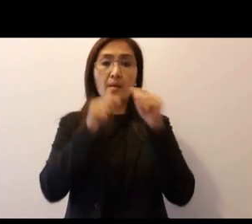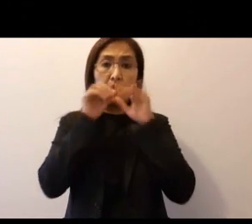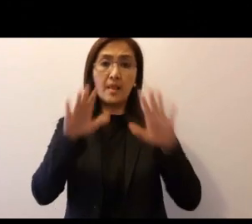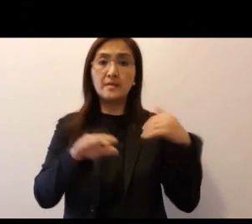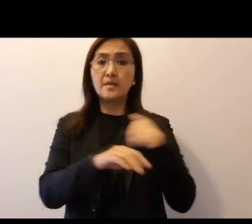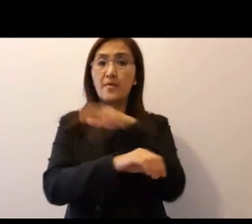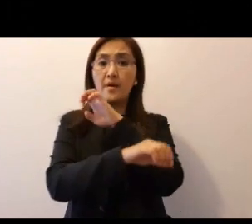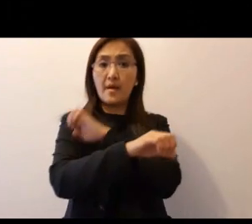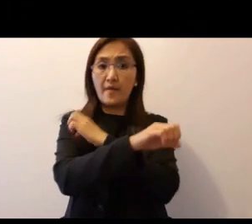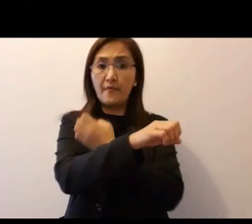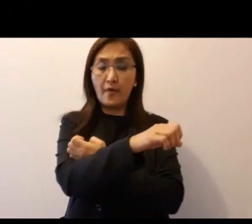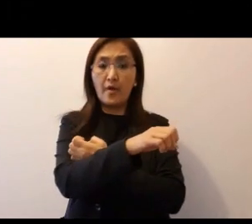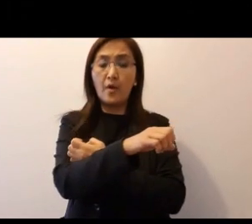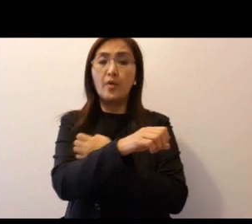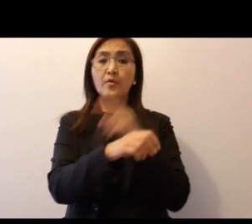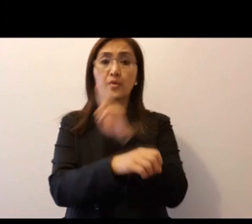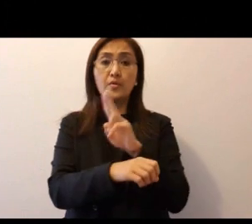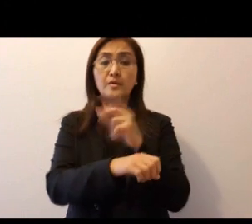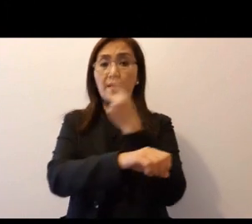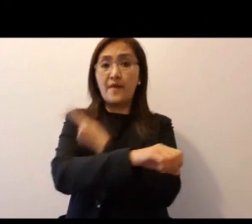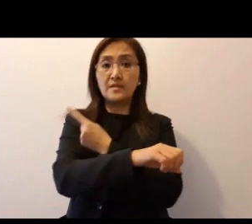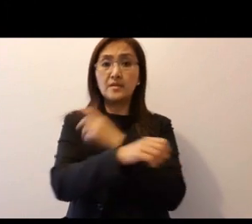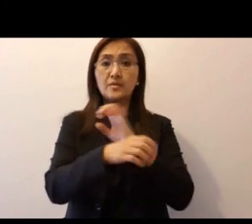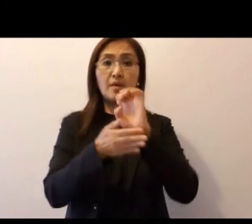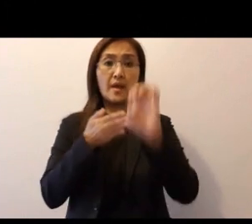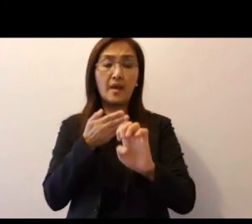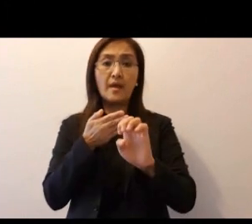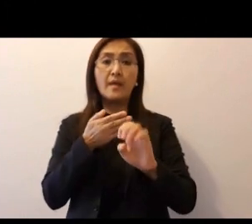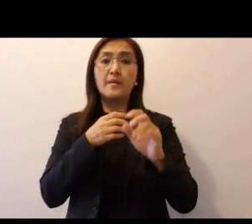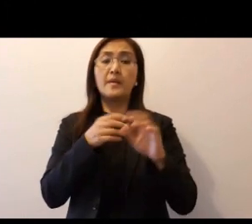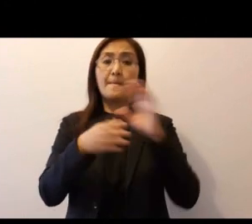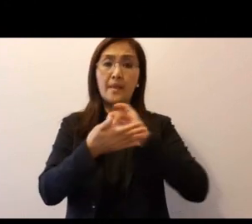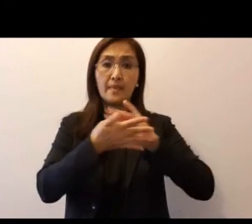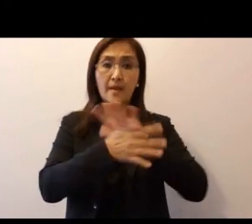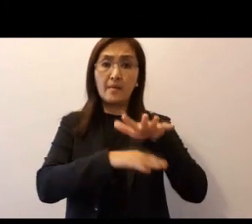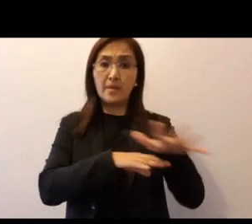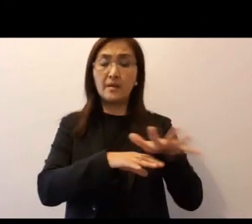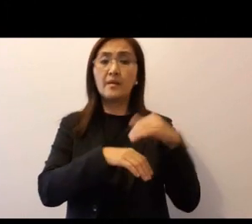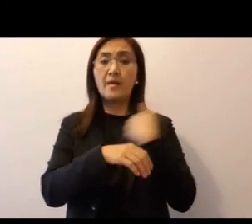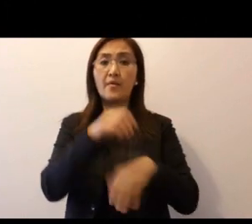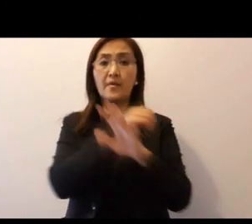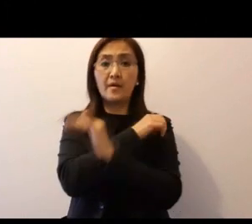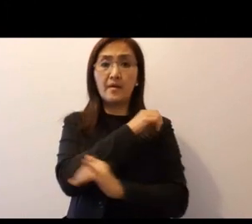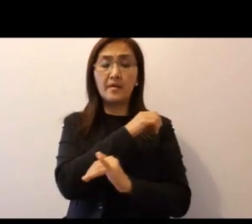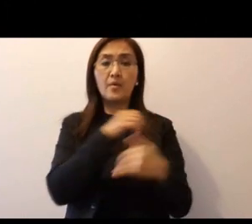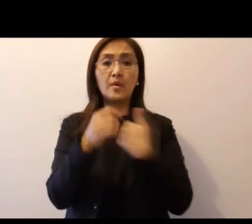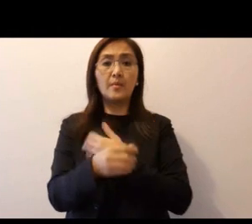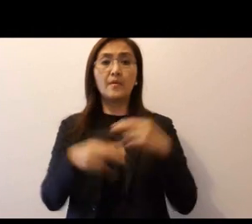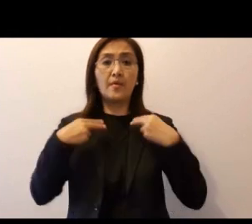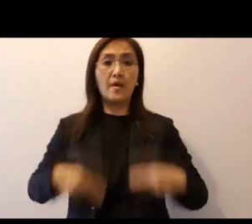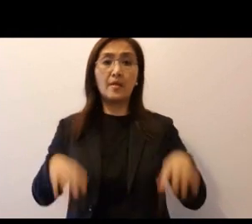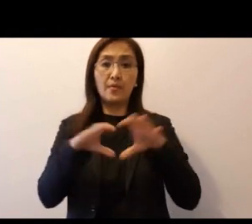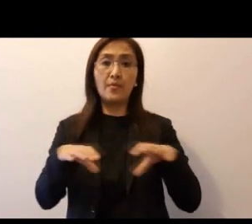Bless our efforts, to use these vaccines, to end the pandemic in our country. We pray, for